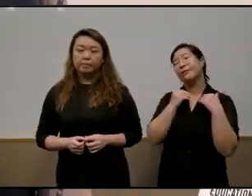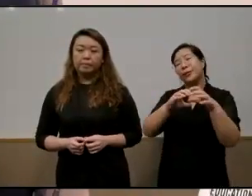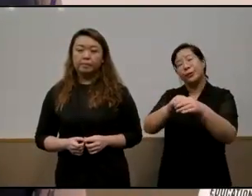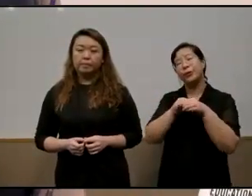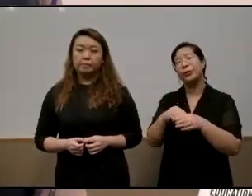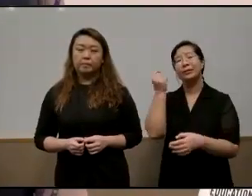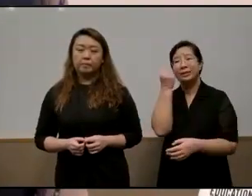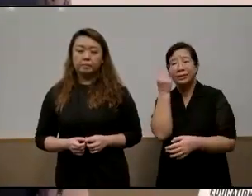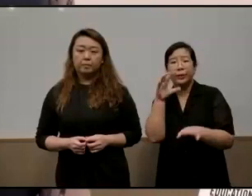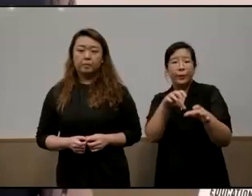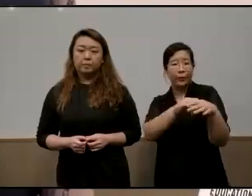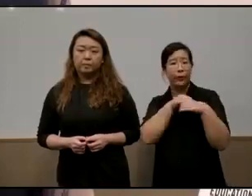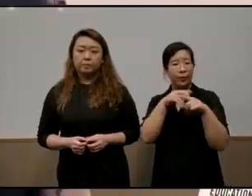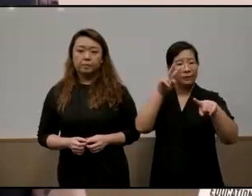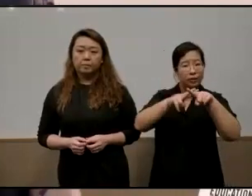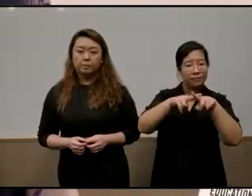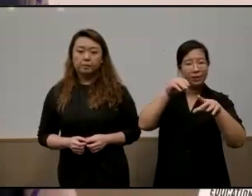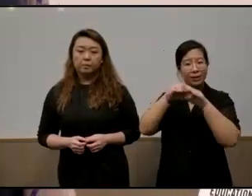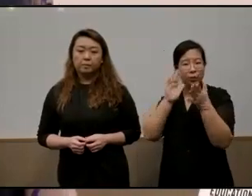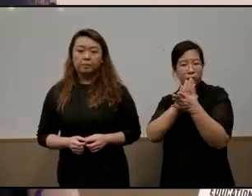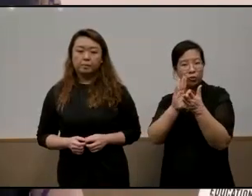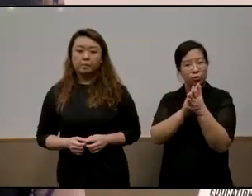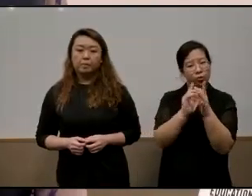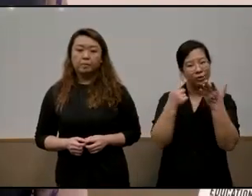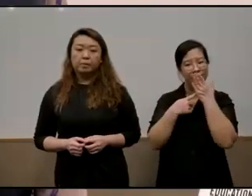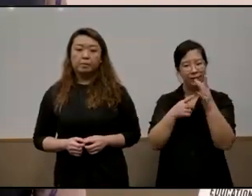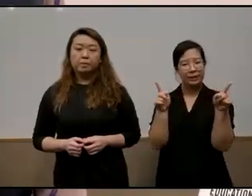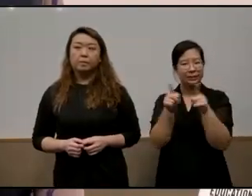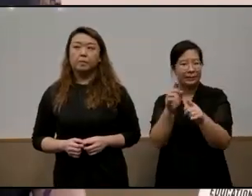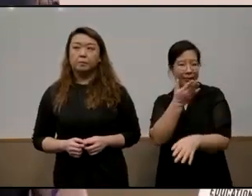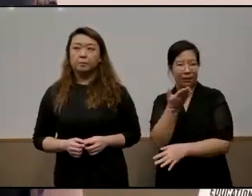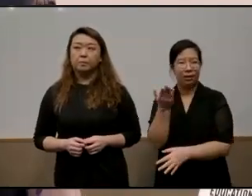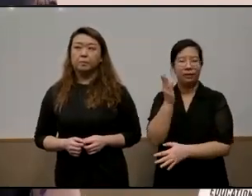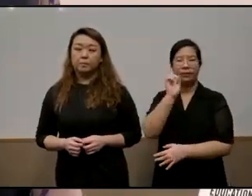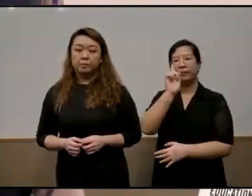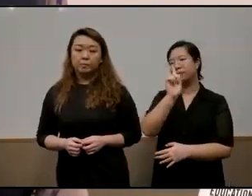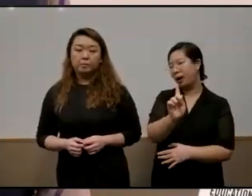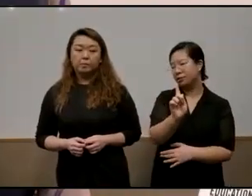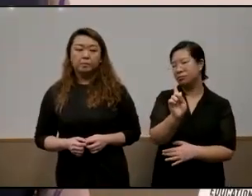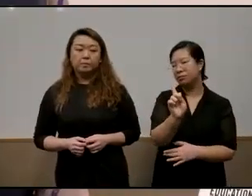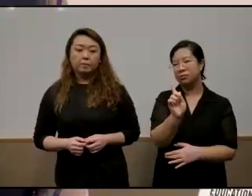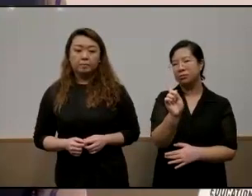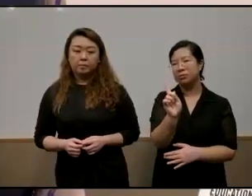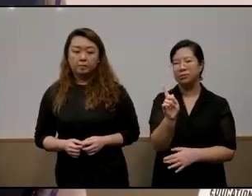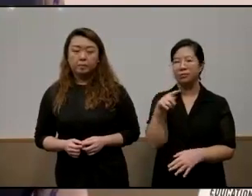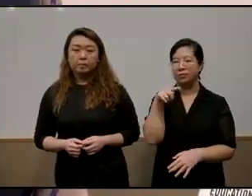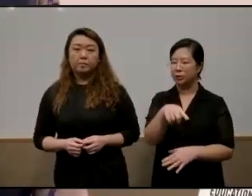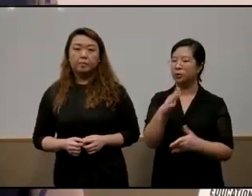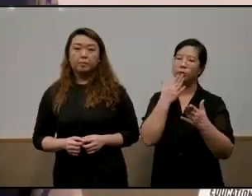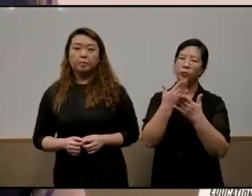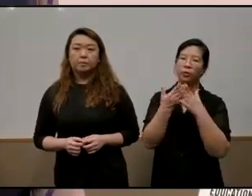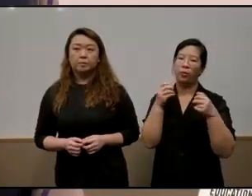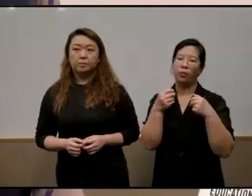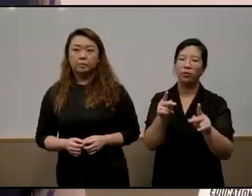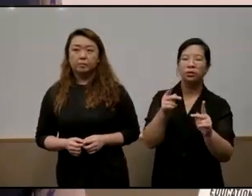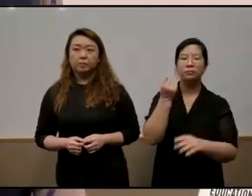our own vocabulary in school to refer to the same thing but it will offer us an opportunity to dig deeper